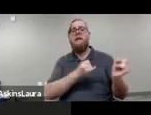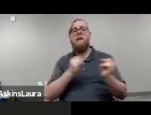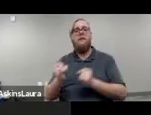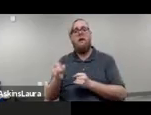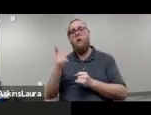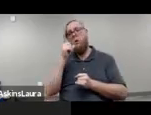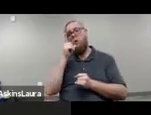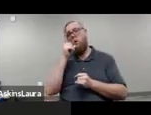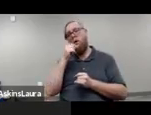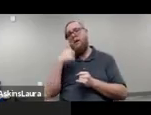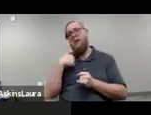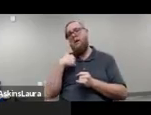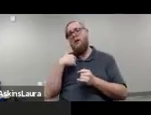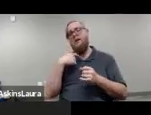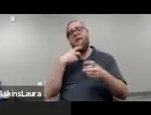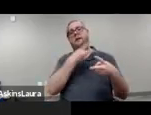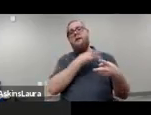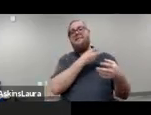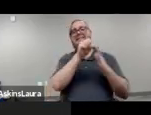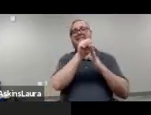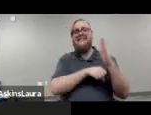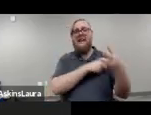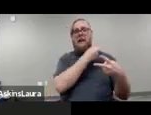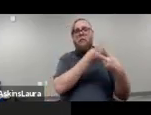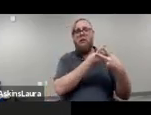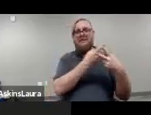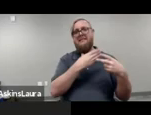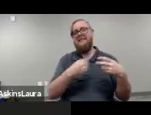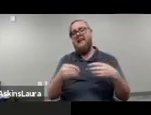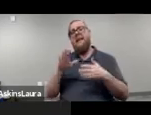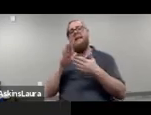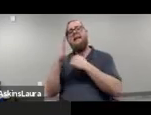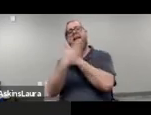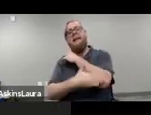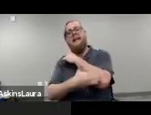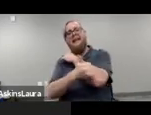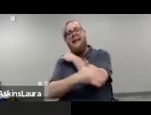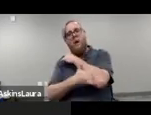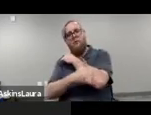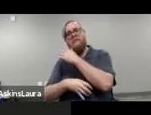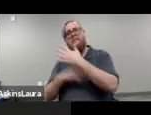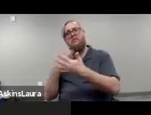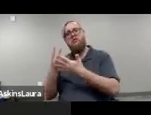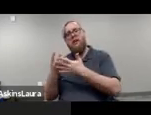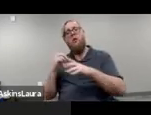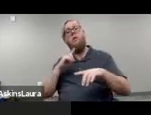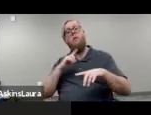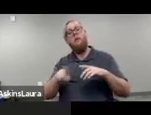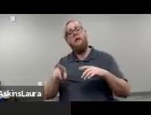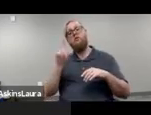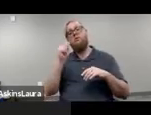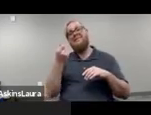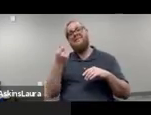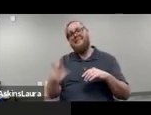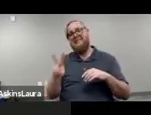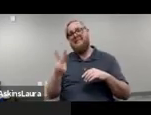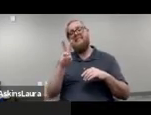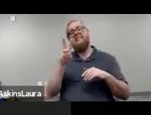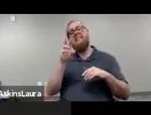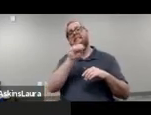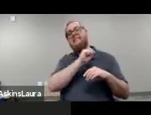residing in state prisons and county jails. So a Stanford University study from 2016 concluded